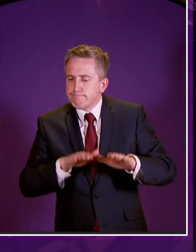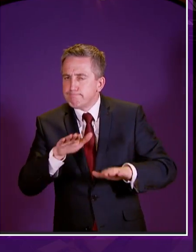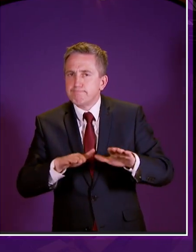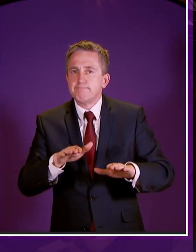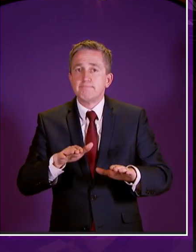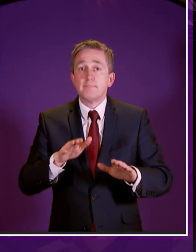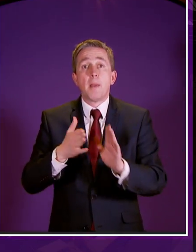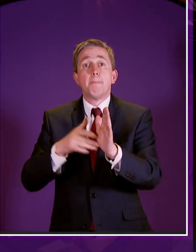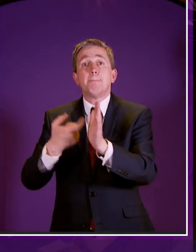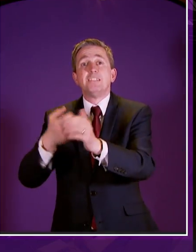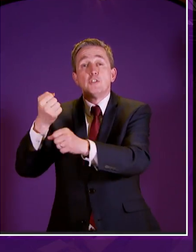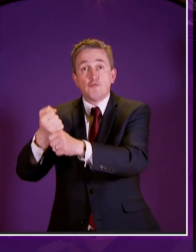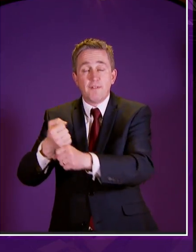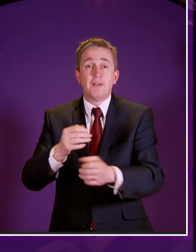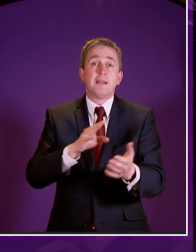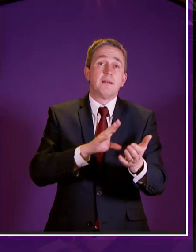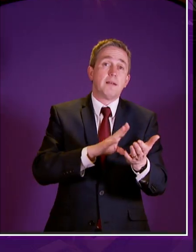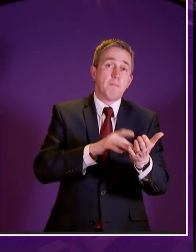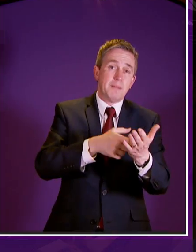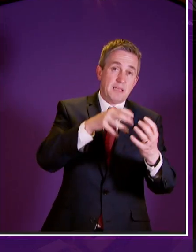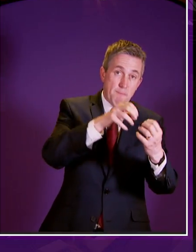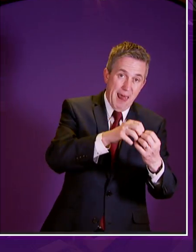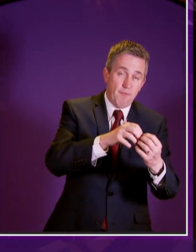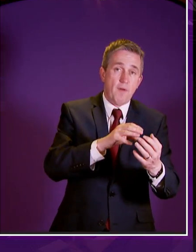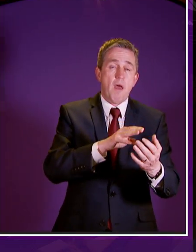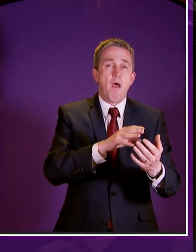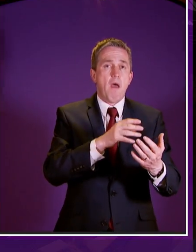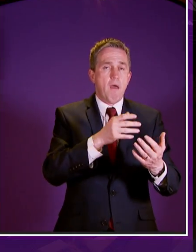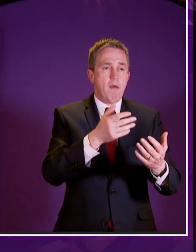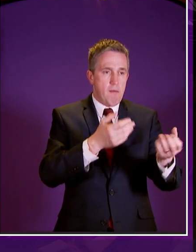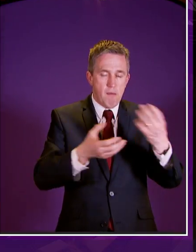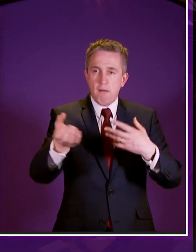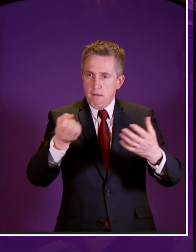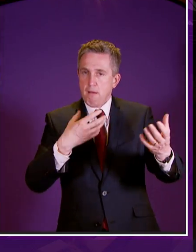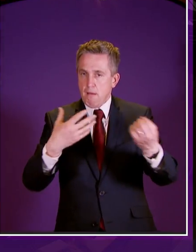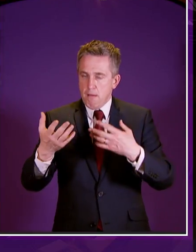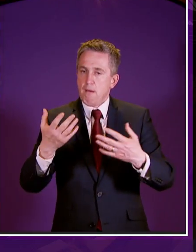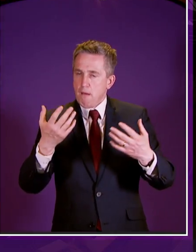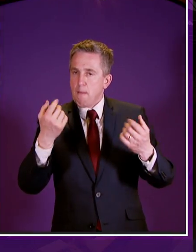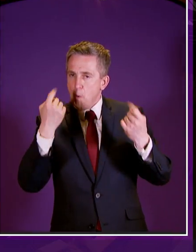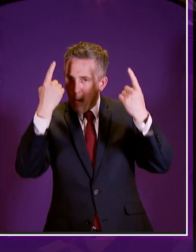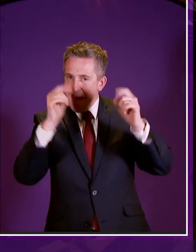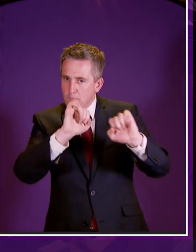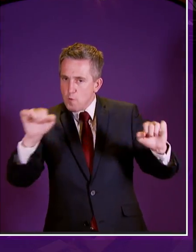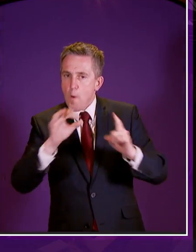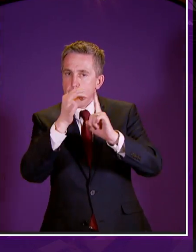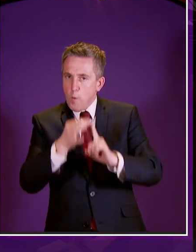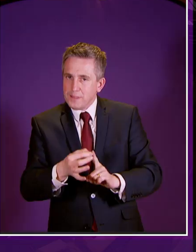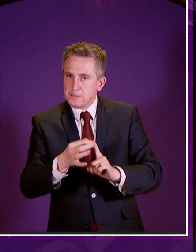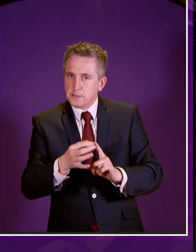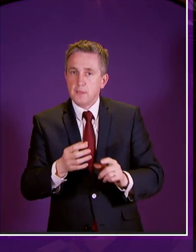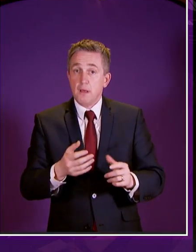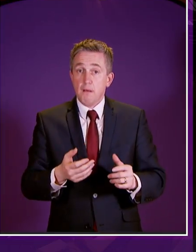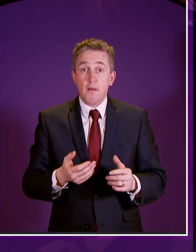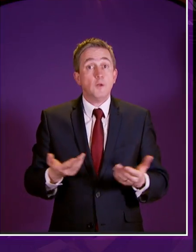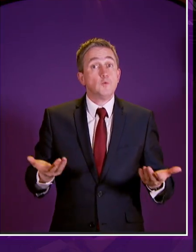mr griffin has mentioned mr balfour raised in his last contribution now is not the time to be dealing in